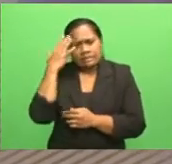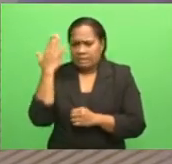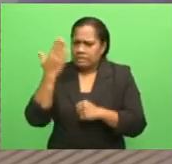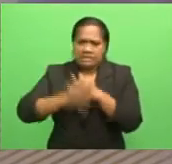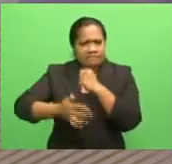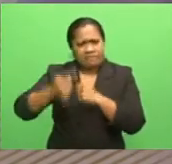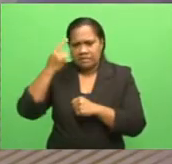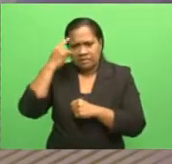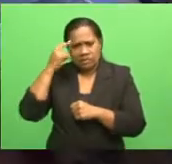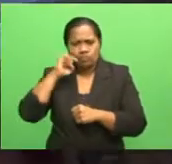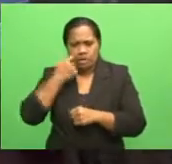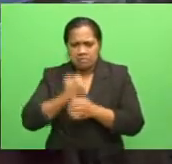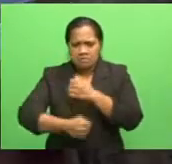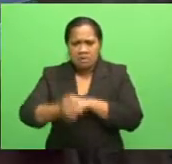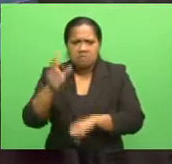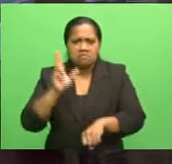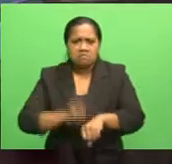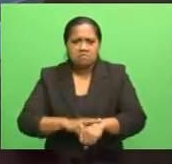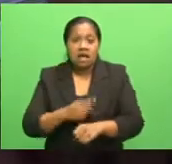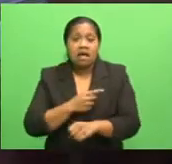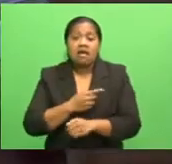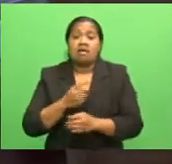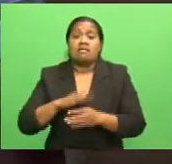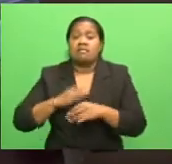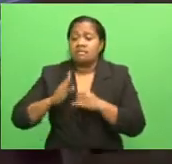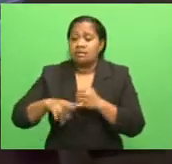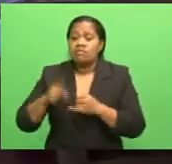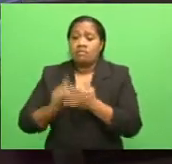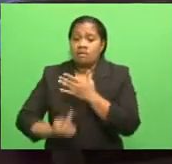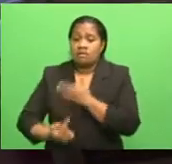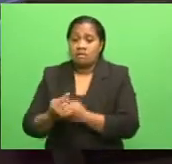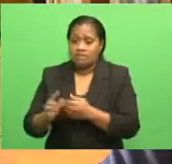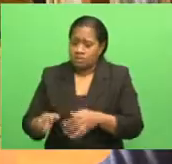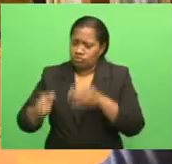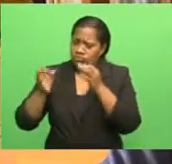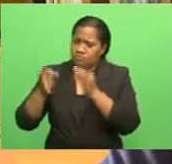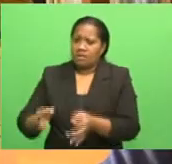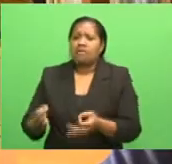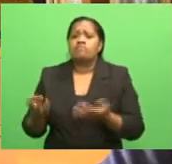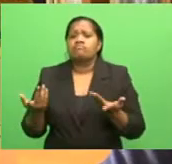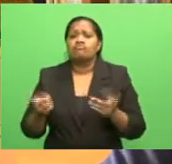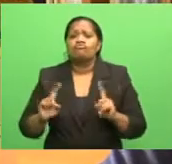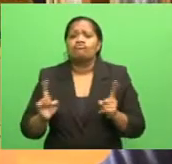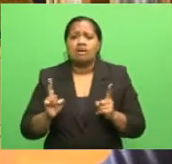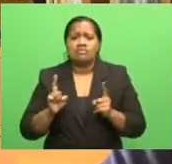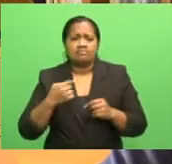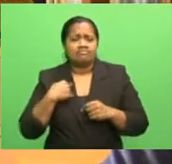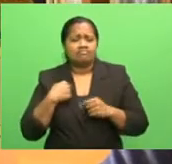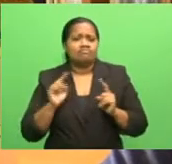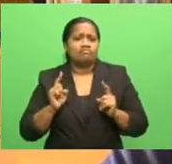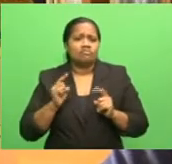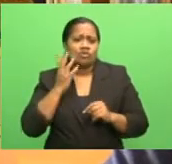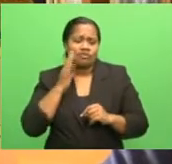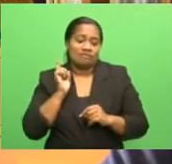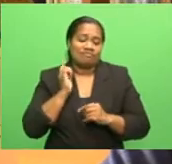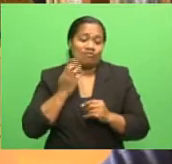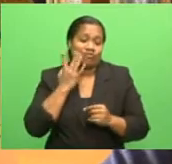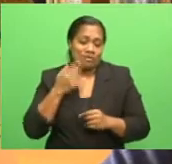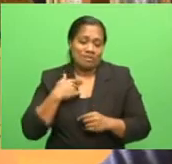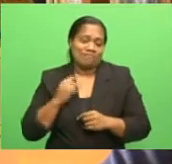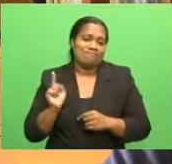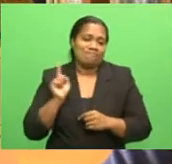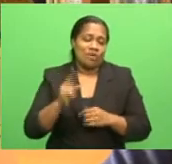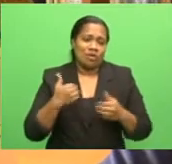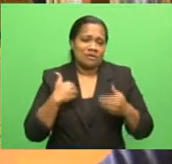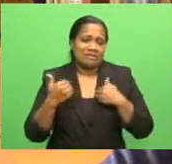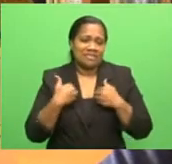until it came down to making a choice of what to pursue at university. None of my immediate family ever went to university or anything,